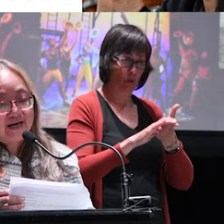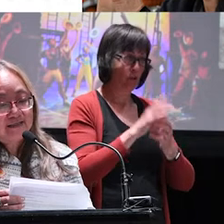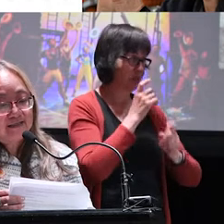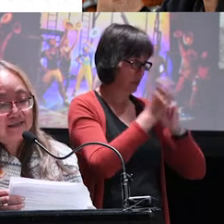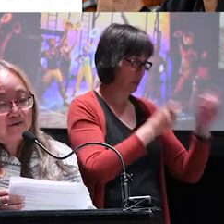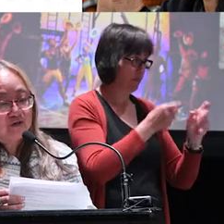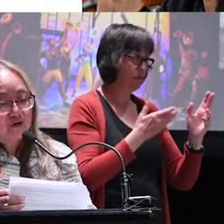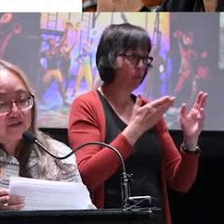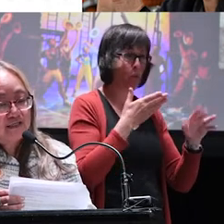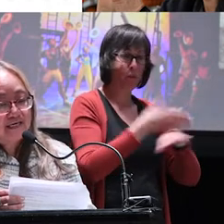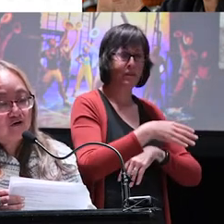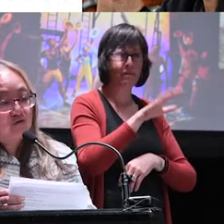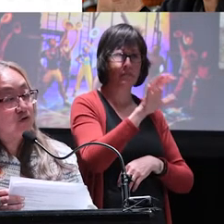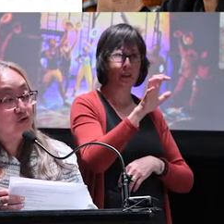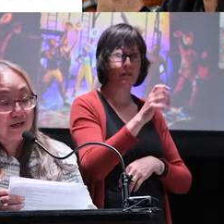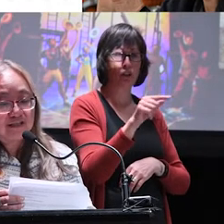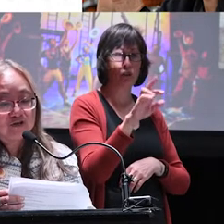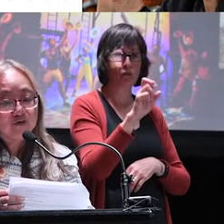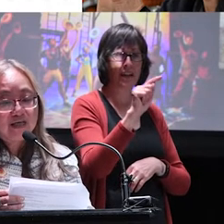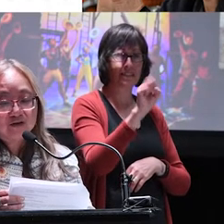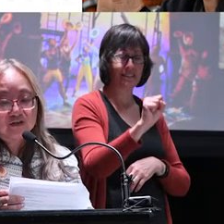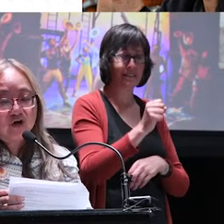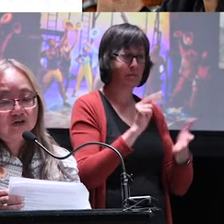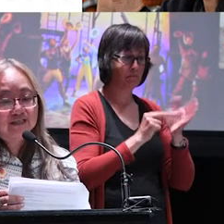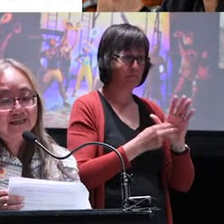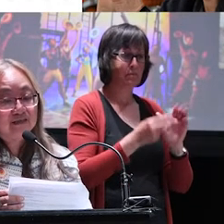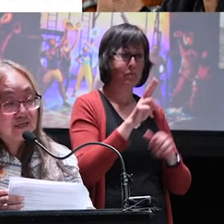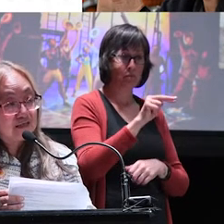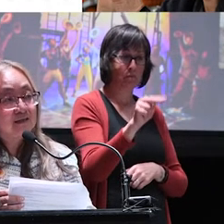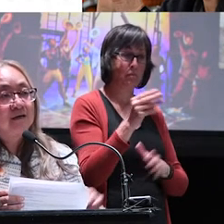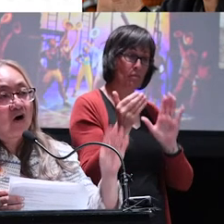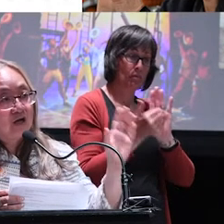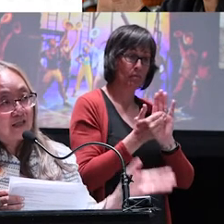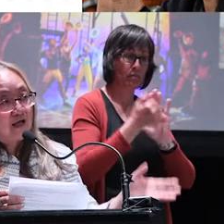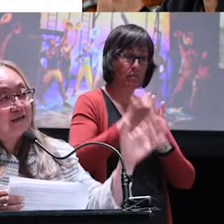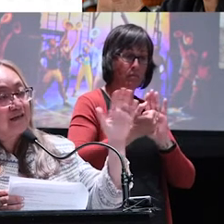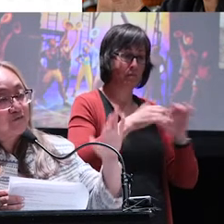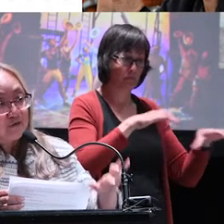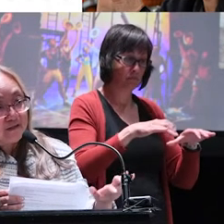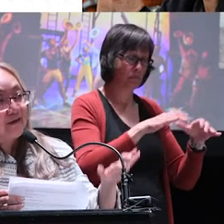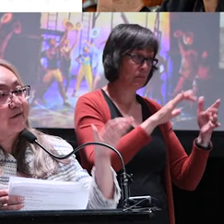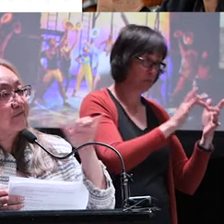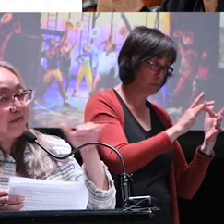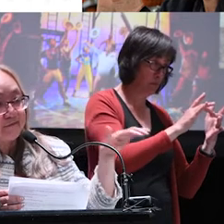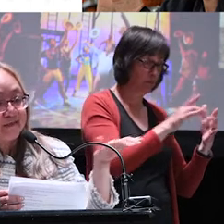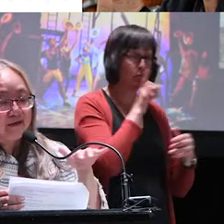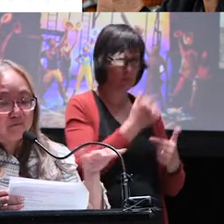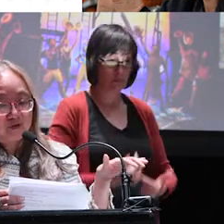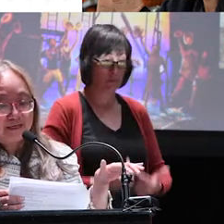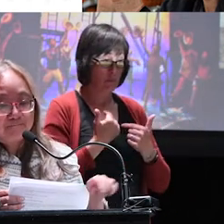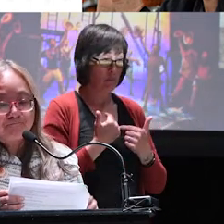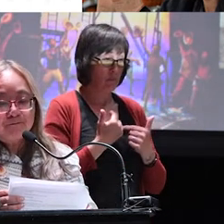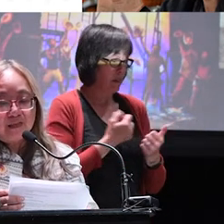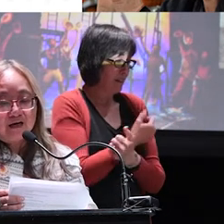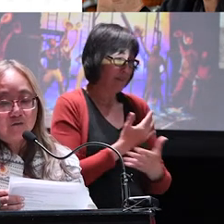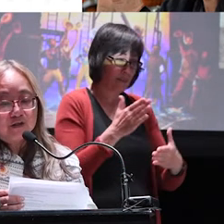grants that resulted in almost 22,000 arts activities online in real life and everything in